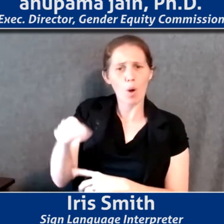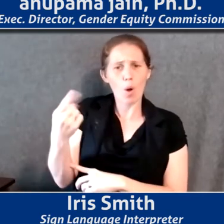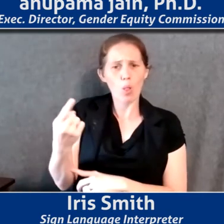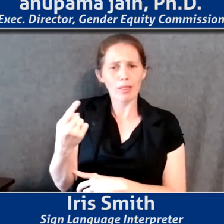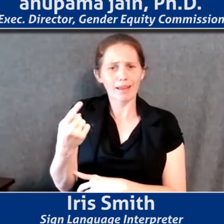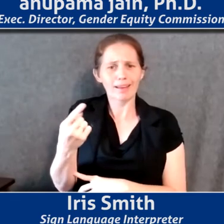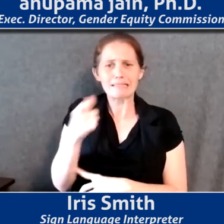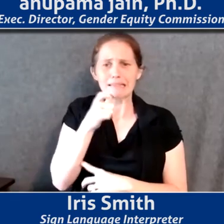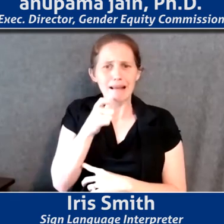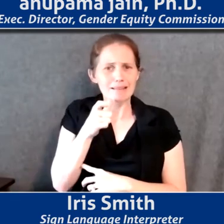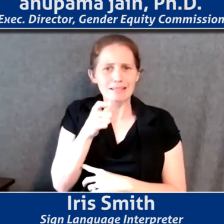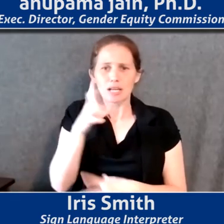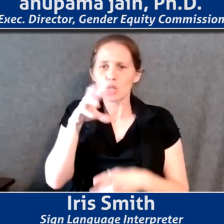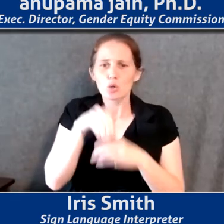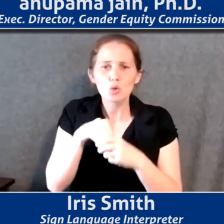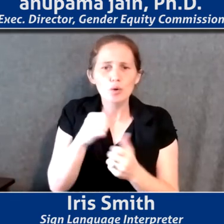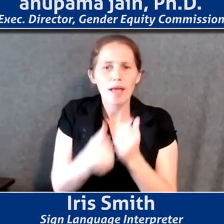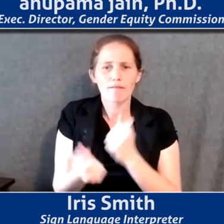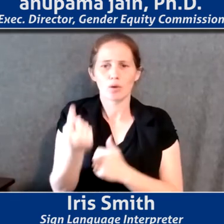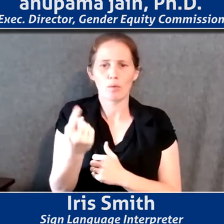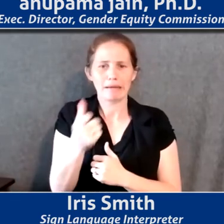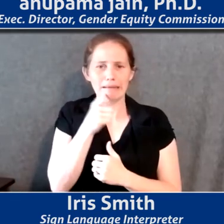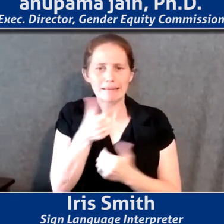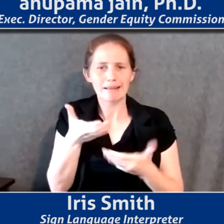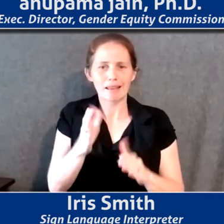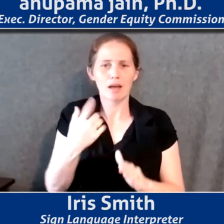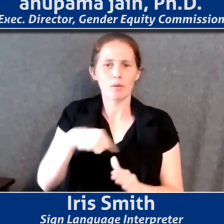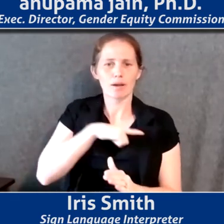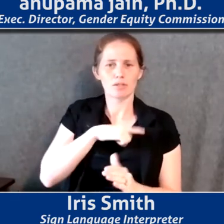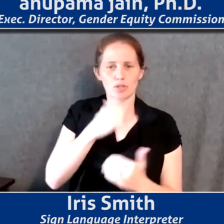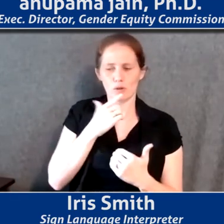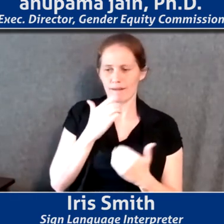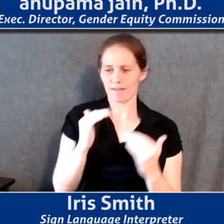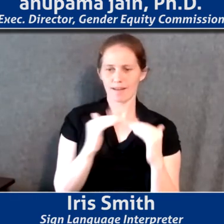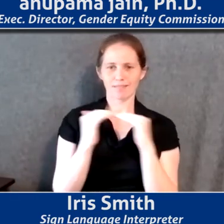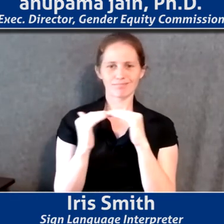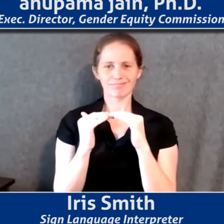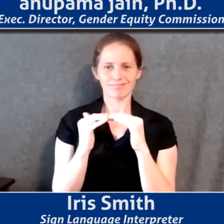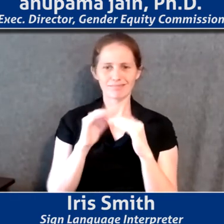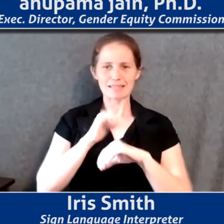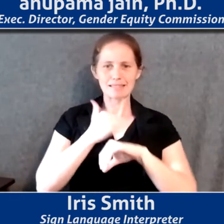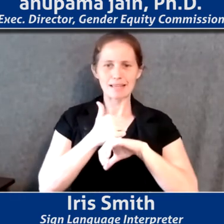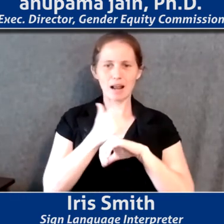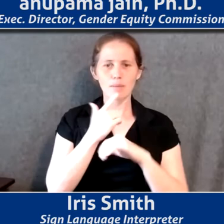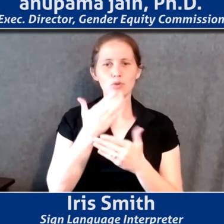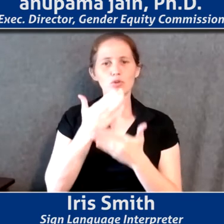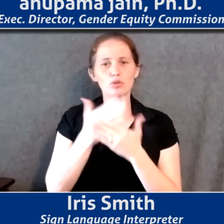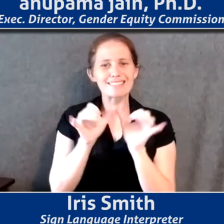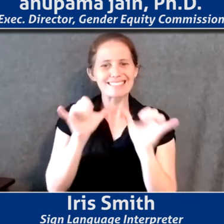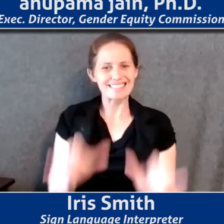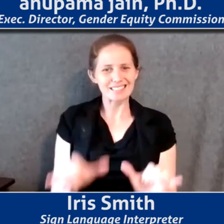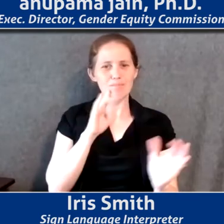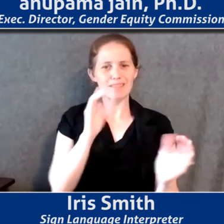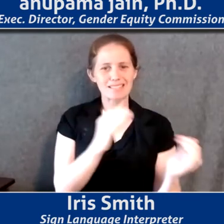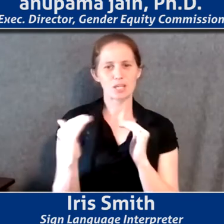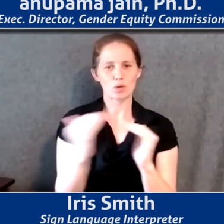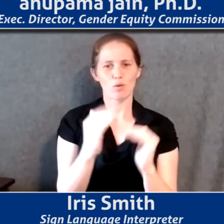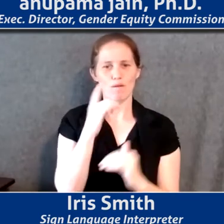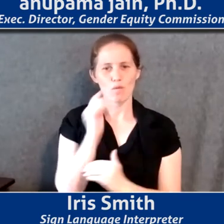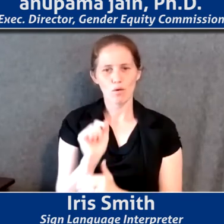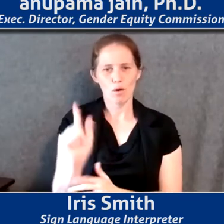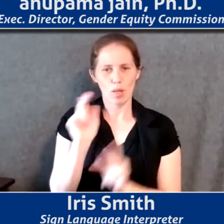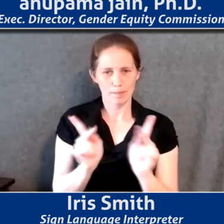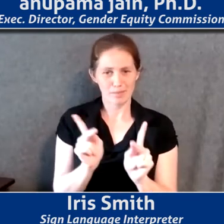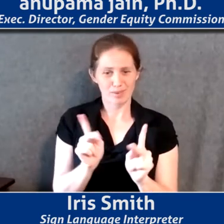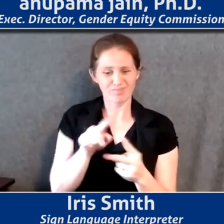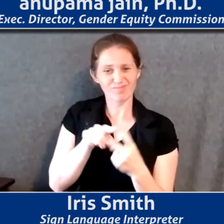not account and do not allow us to build fair and just systems for all people. And so those are two very important